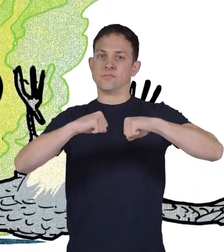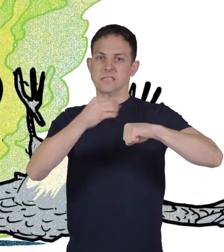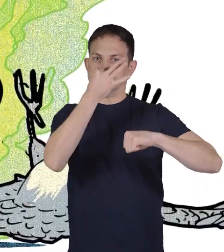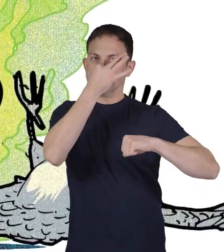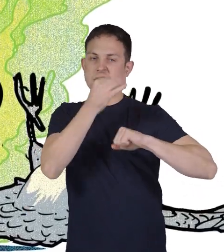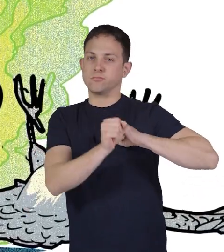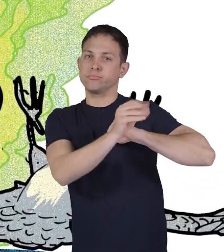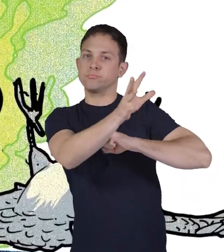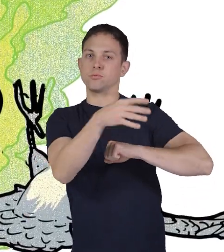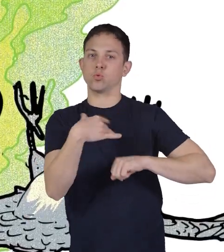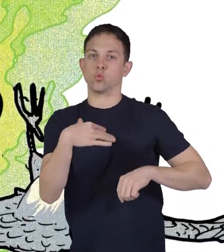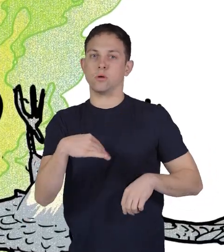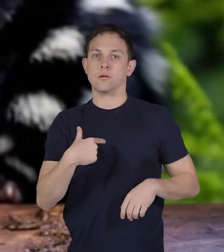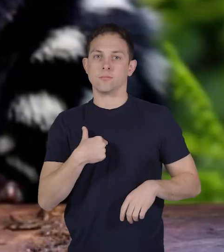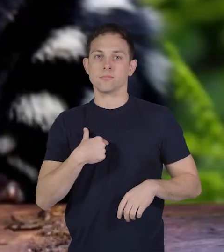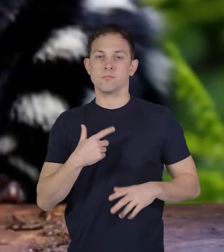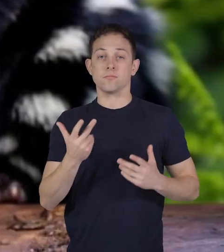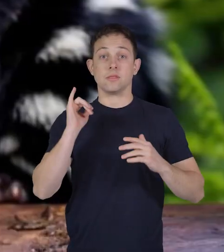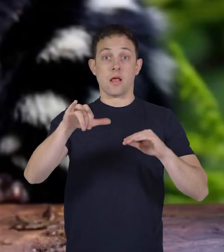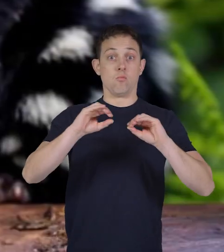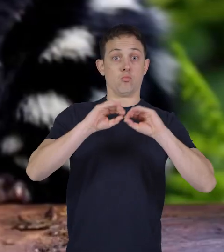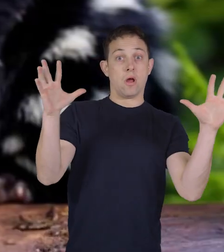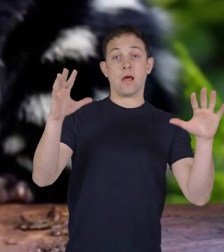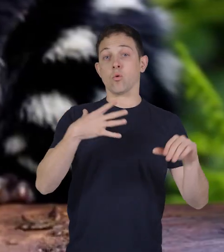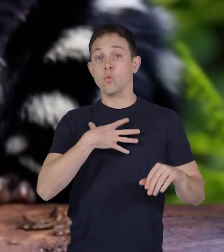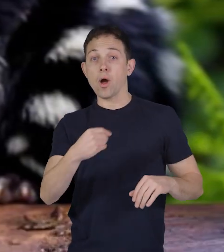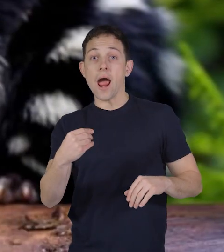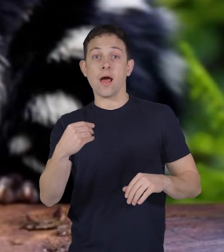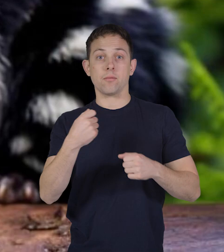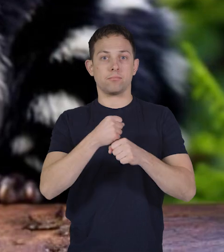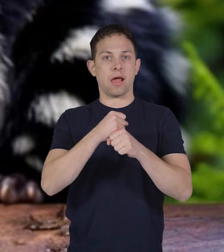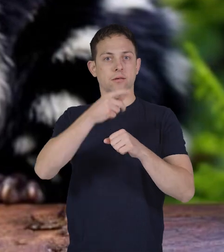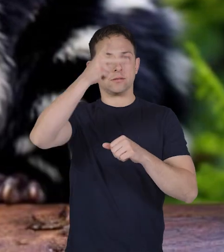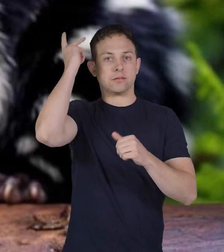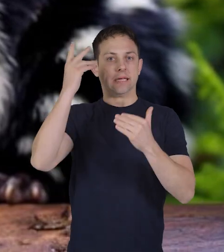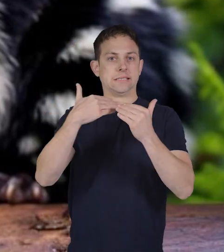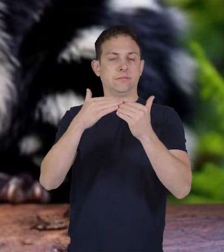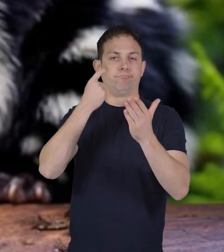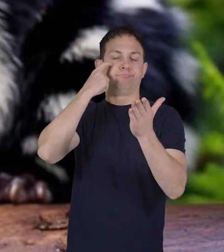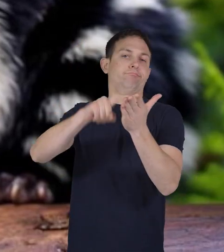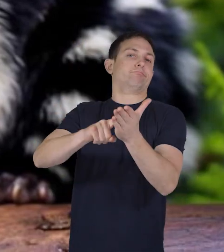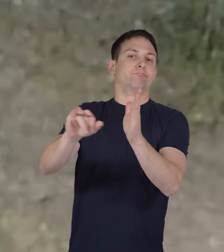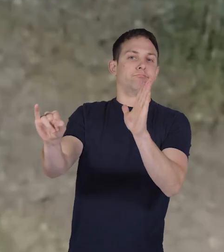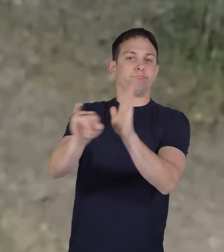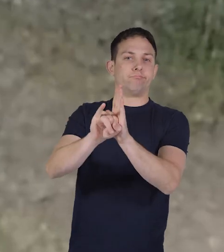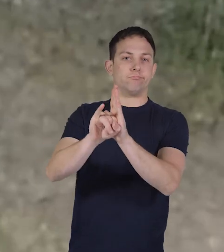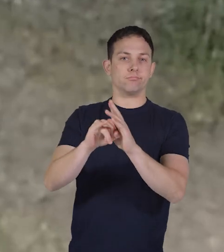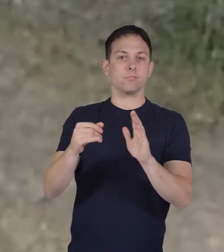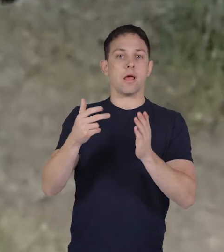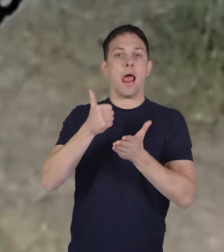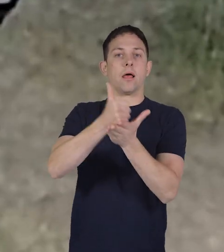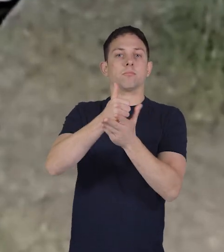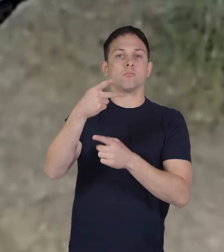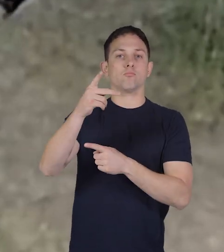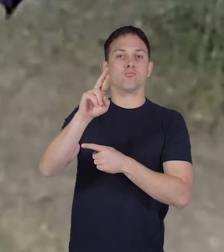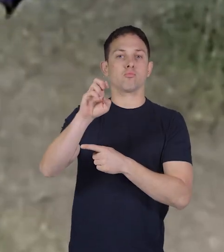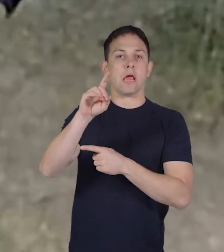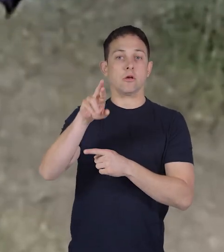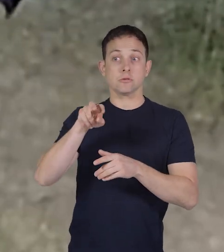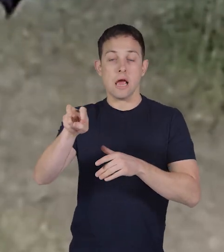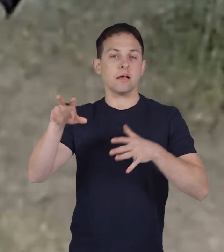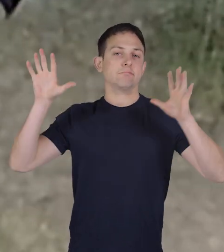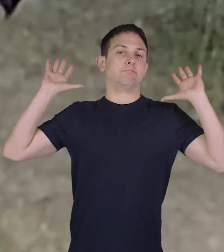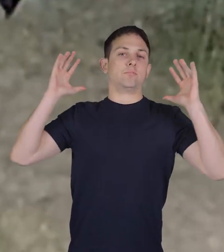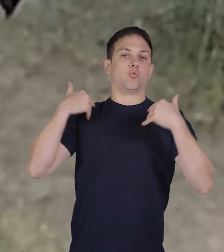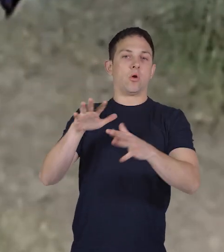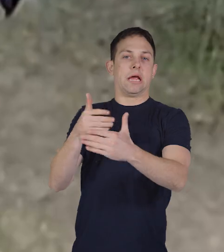stinky defense mechanism the bright white markings make skunks easily identifiable to help predators recognize